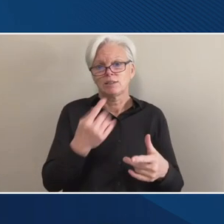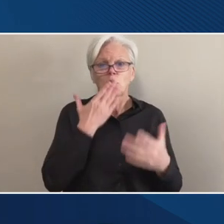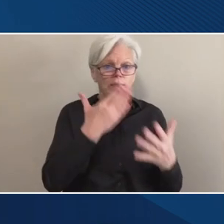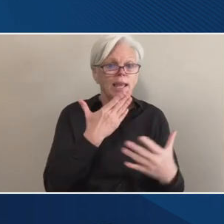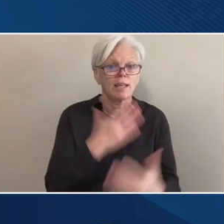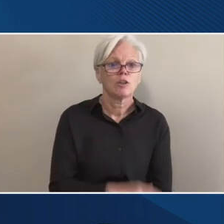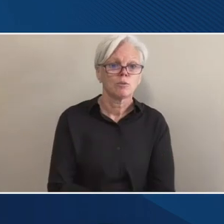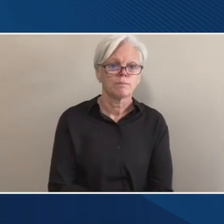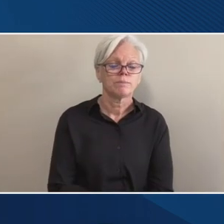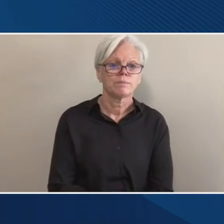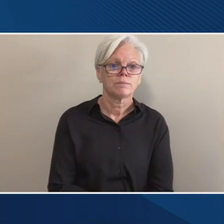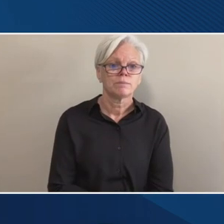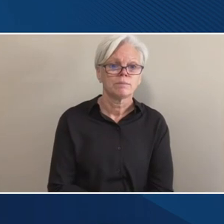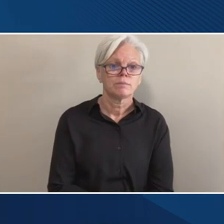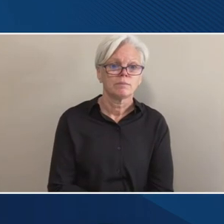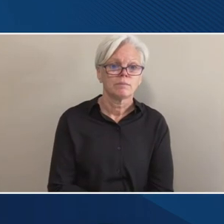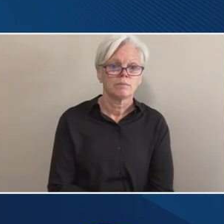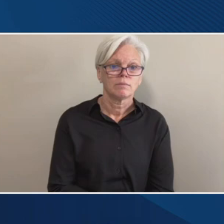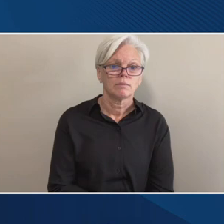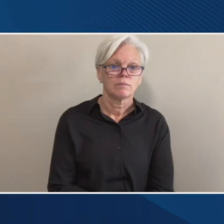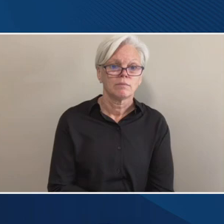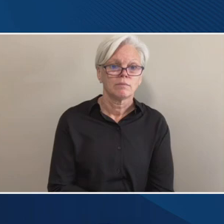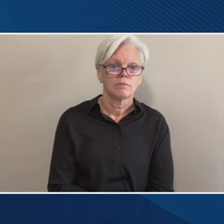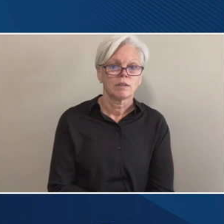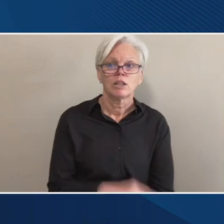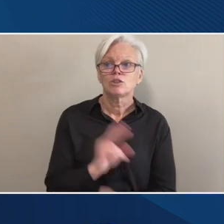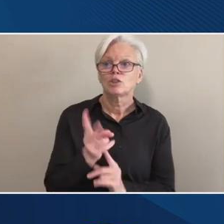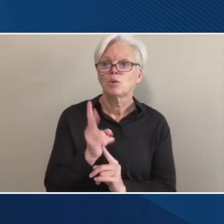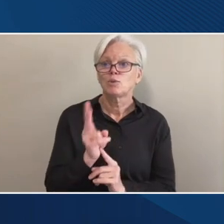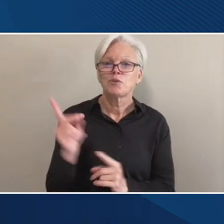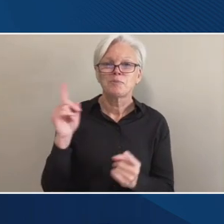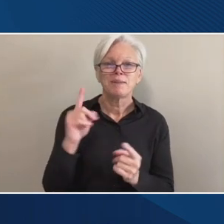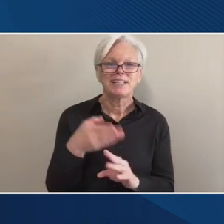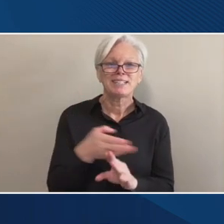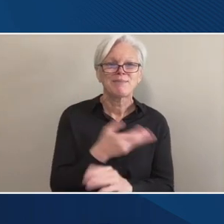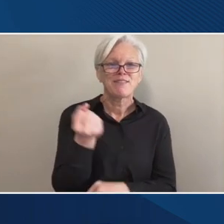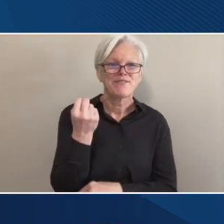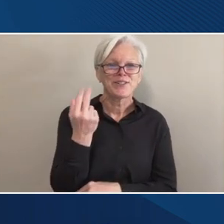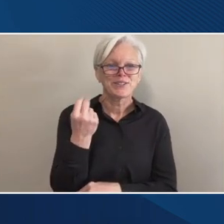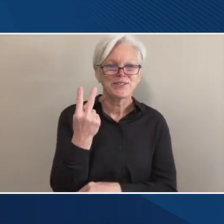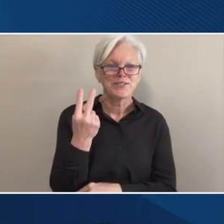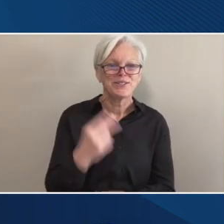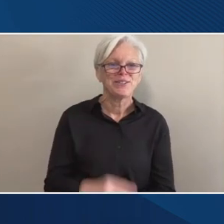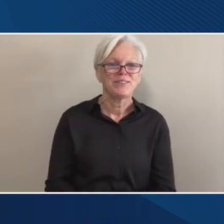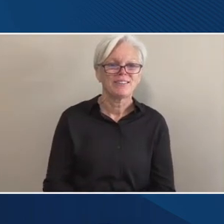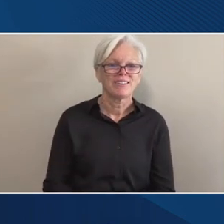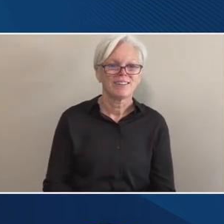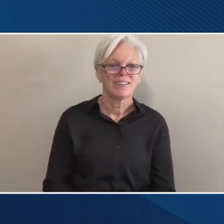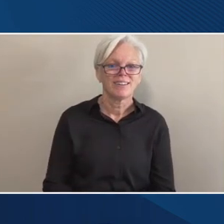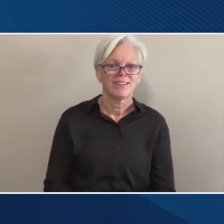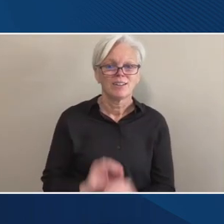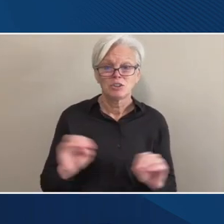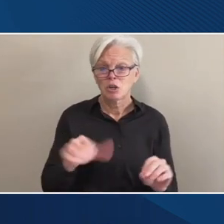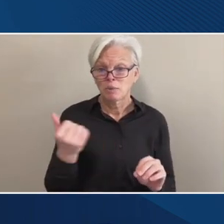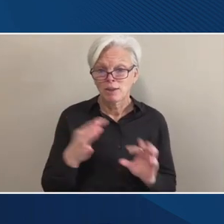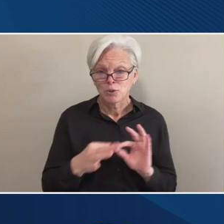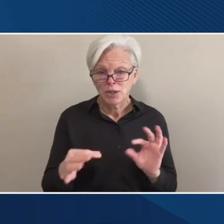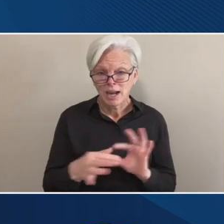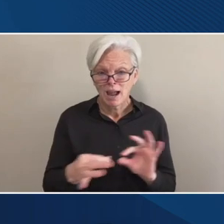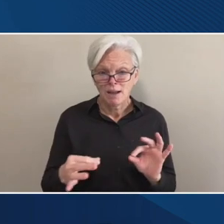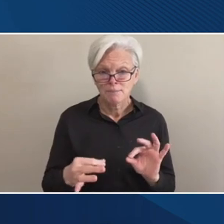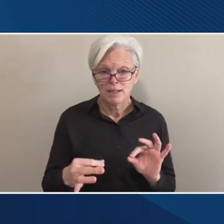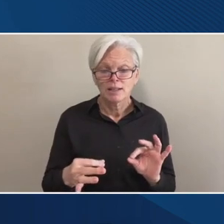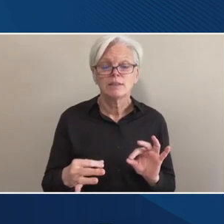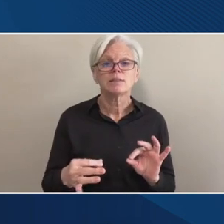Okay. So with two minutes until noon and seeing no other comments, I think